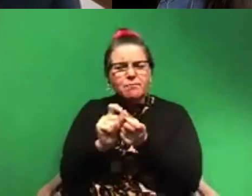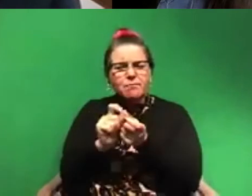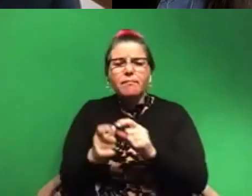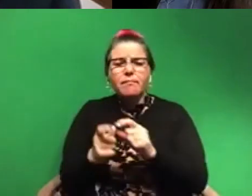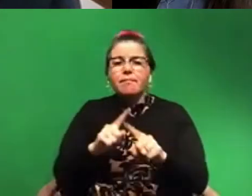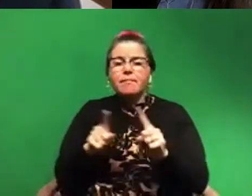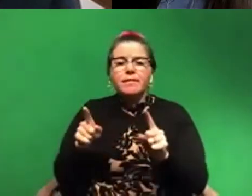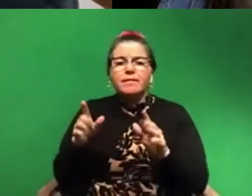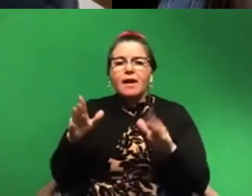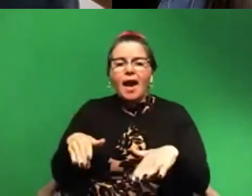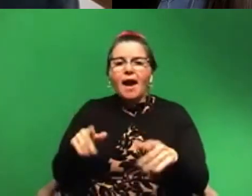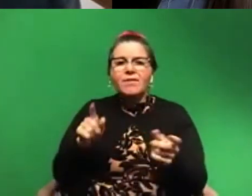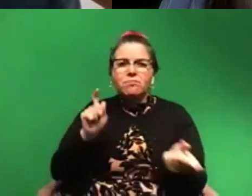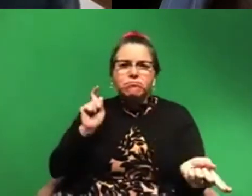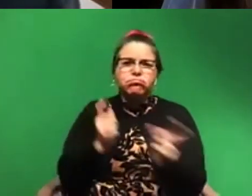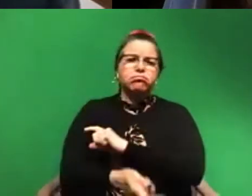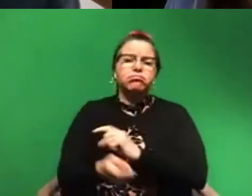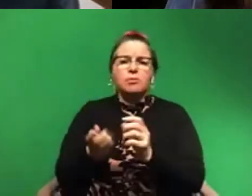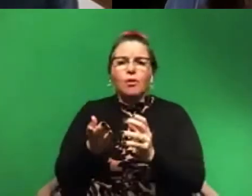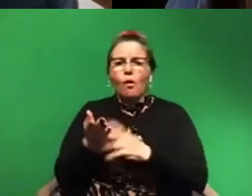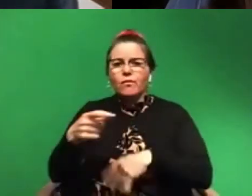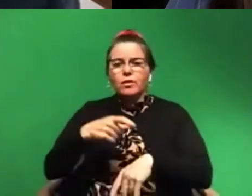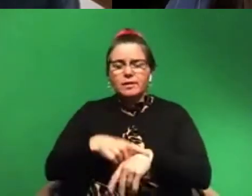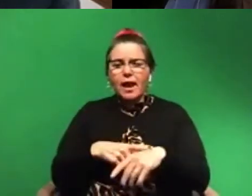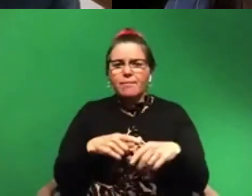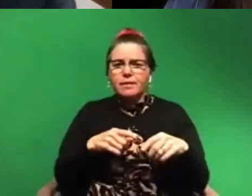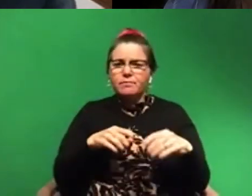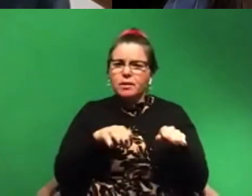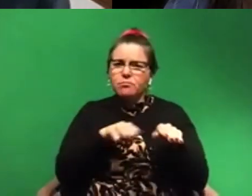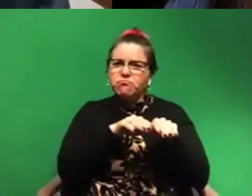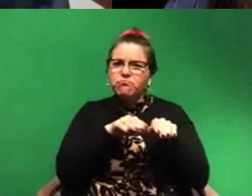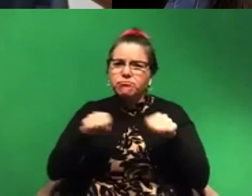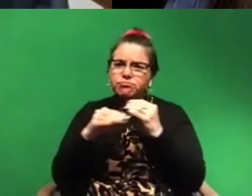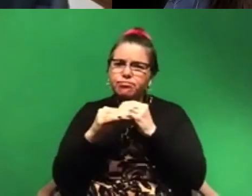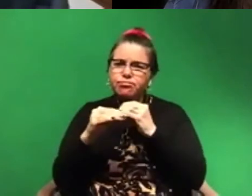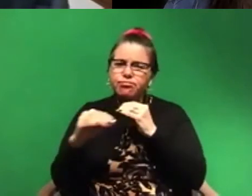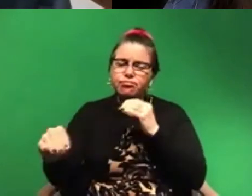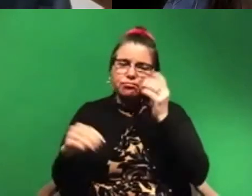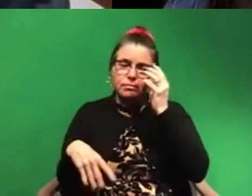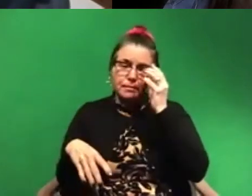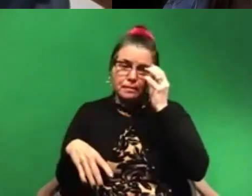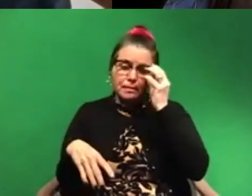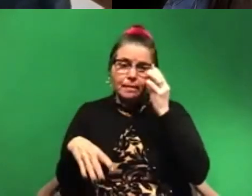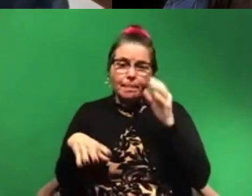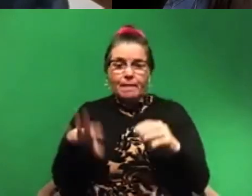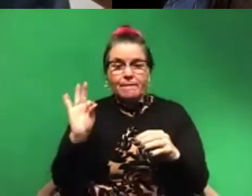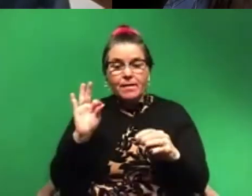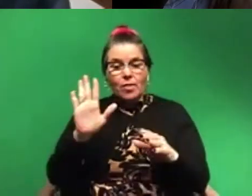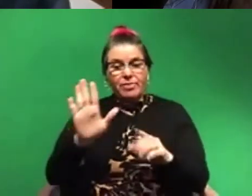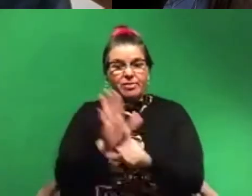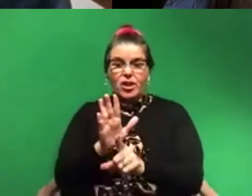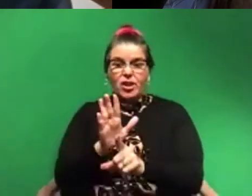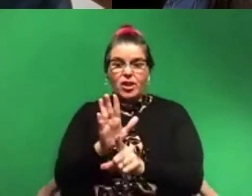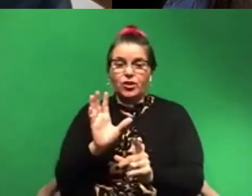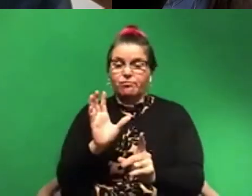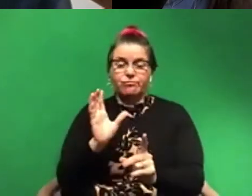grossly changed through time. That lineage has, has found that, that, that, uh, format works well, uh,